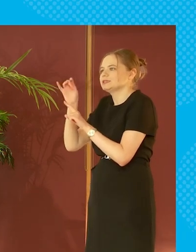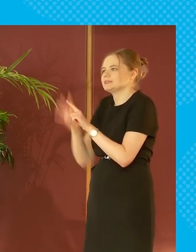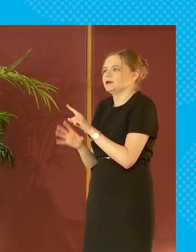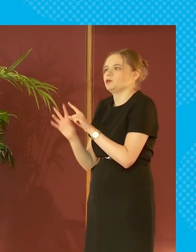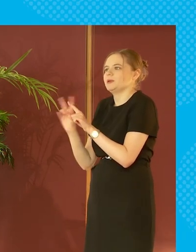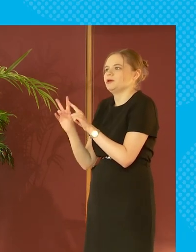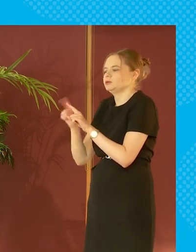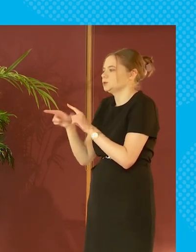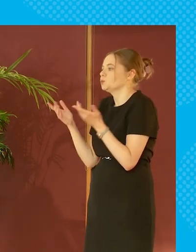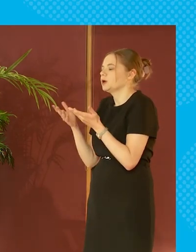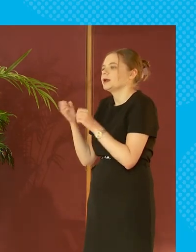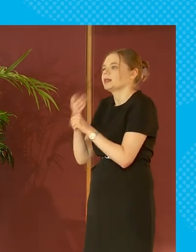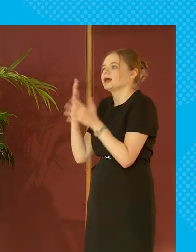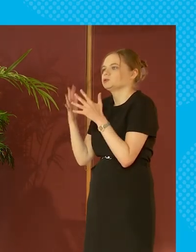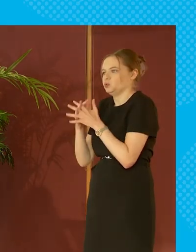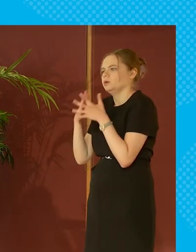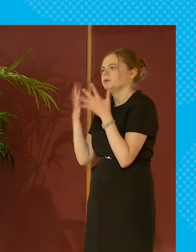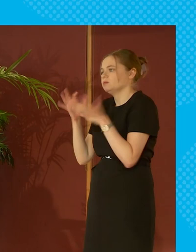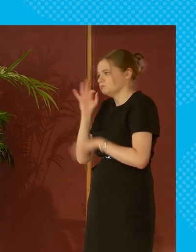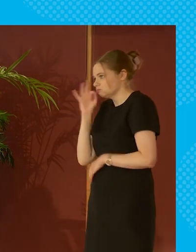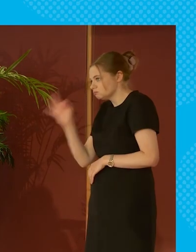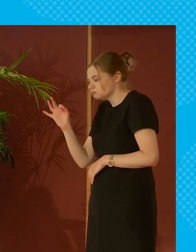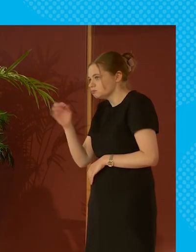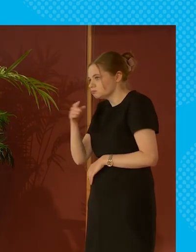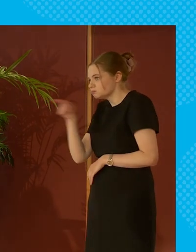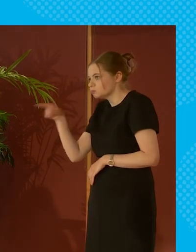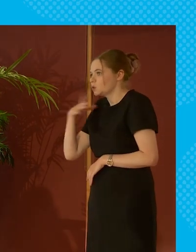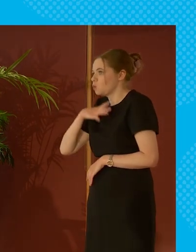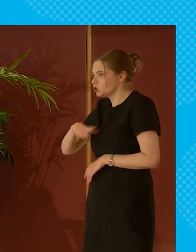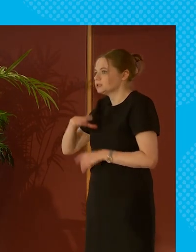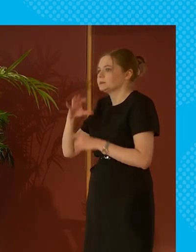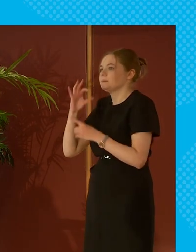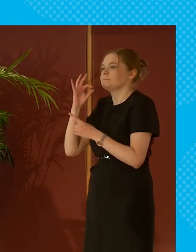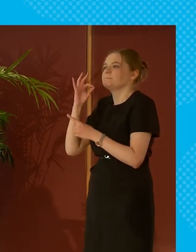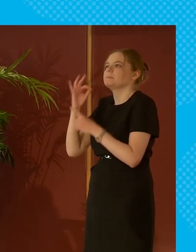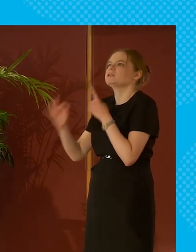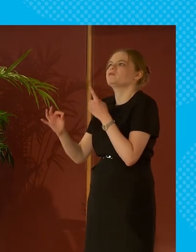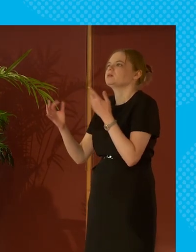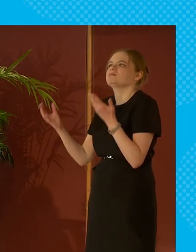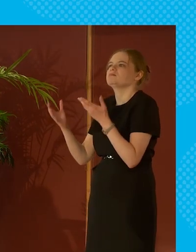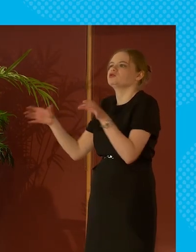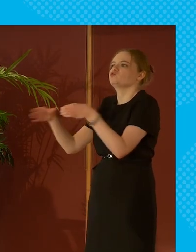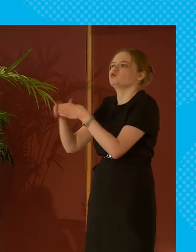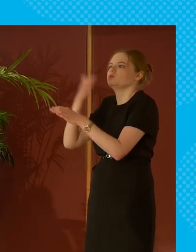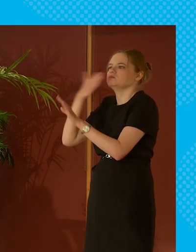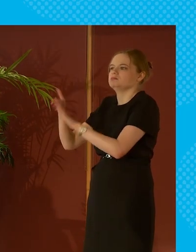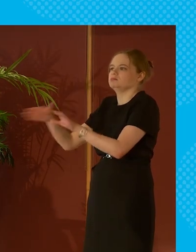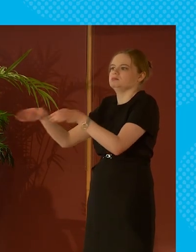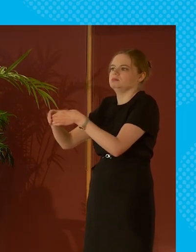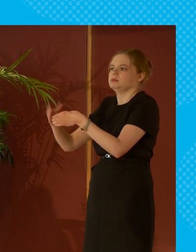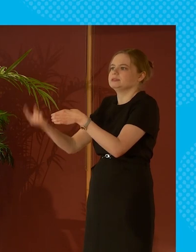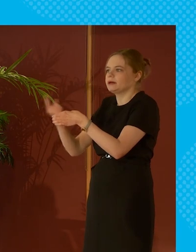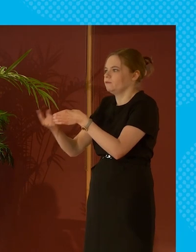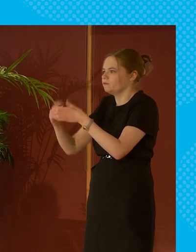in glasgow and we asked whether they would want a specific like you know a group to be